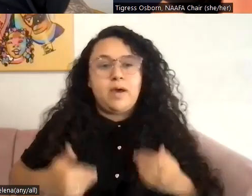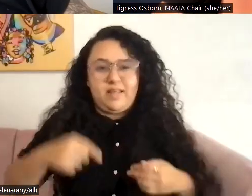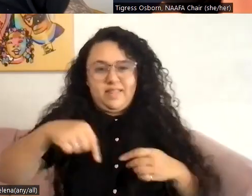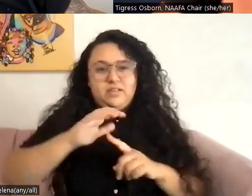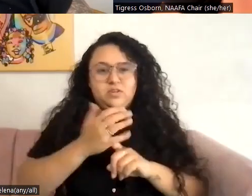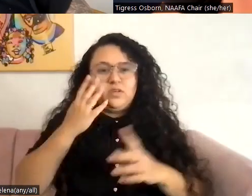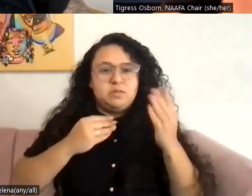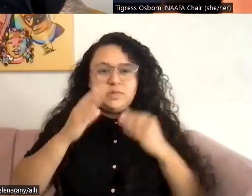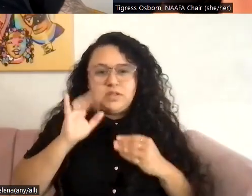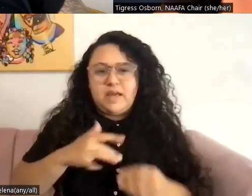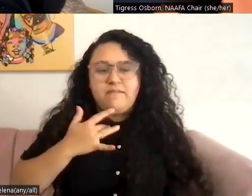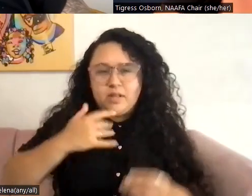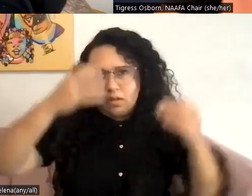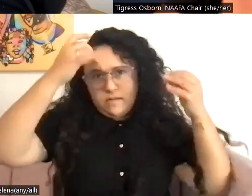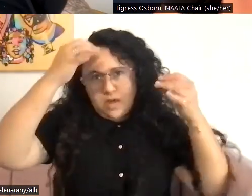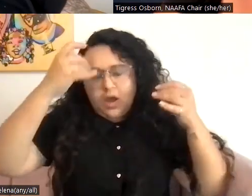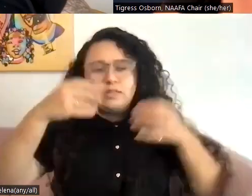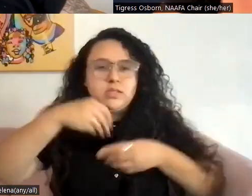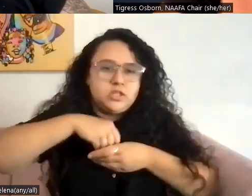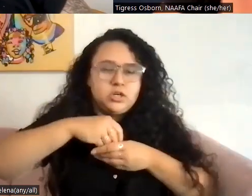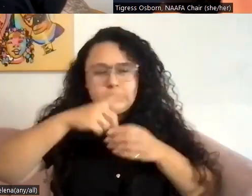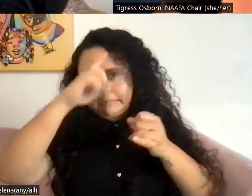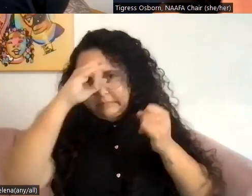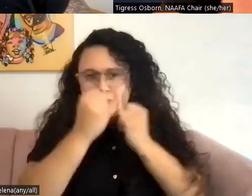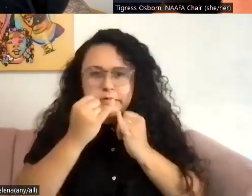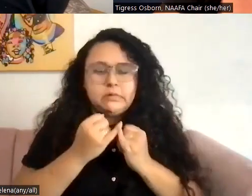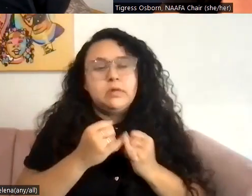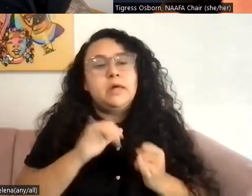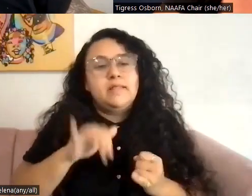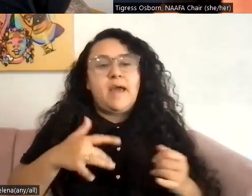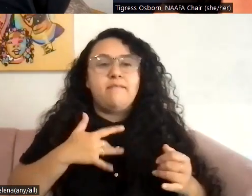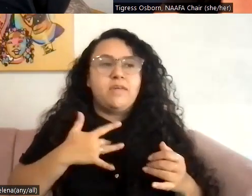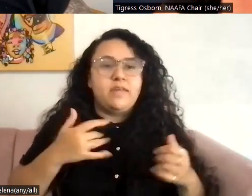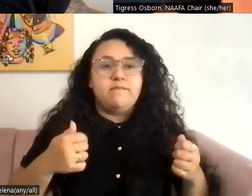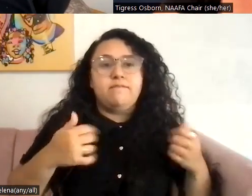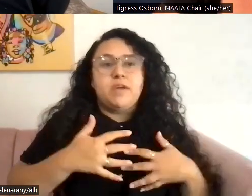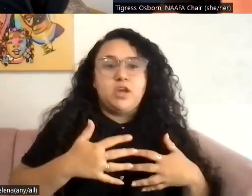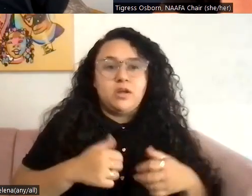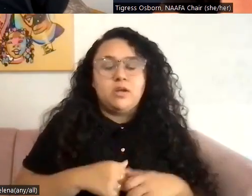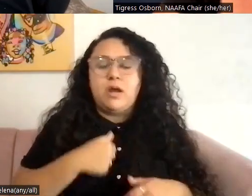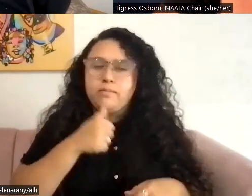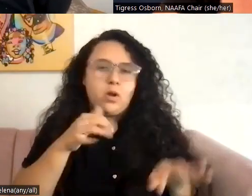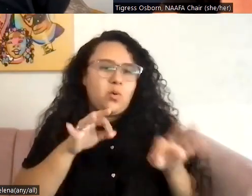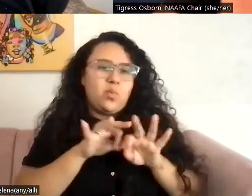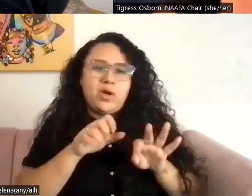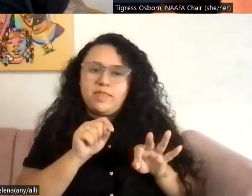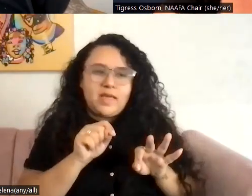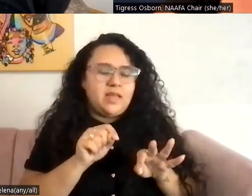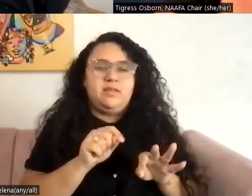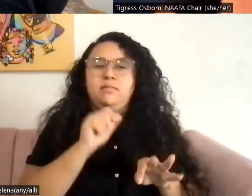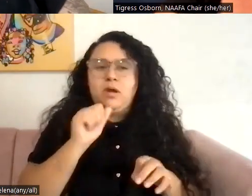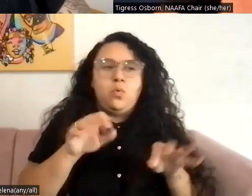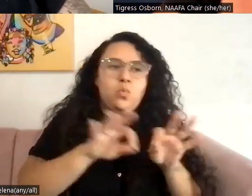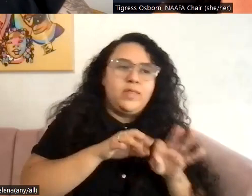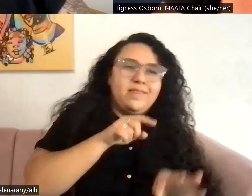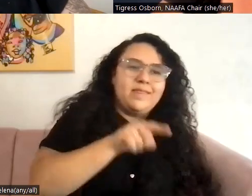those types of feelings and those types of fears or like, I'm not worth this or whatever. Right.